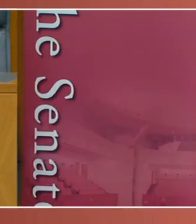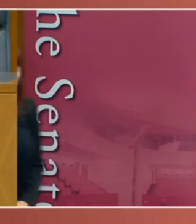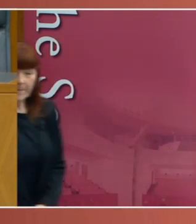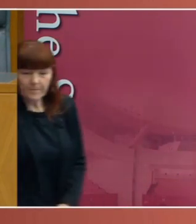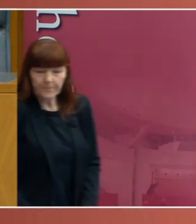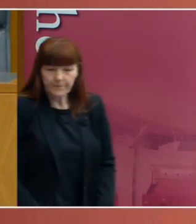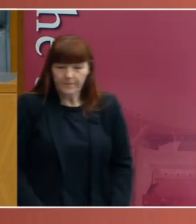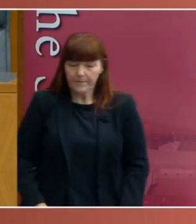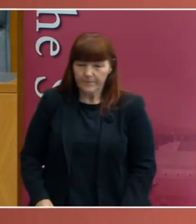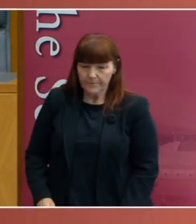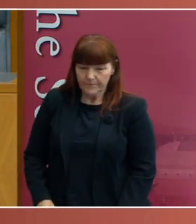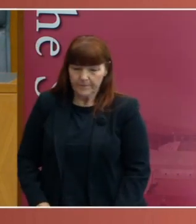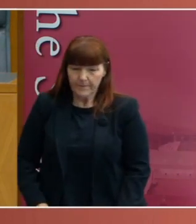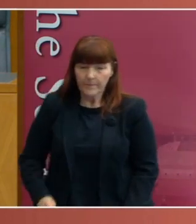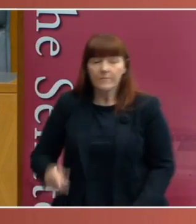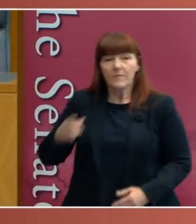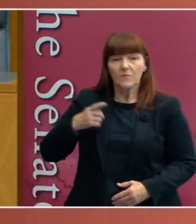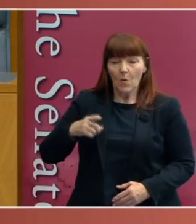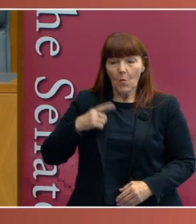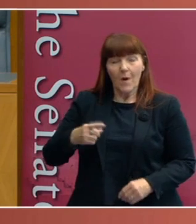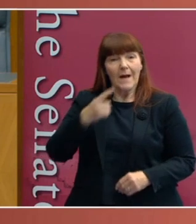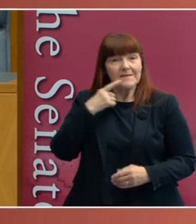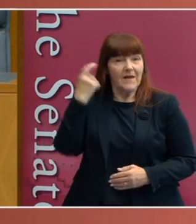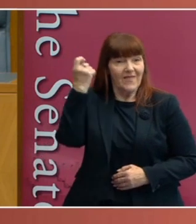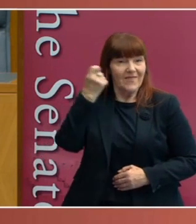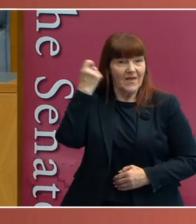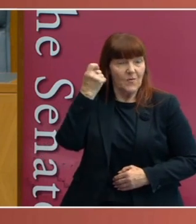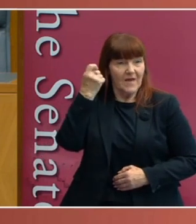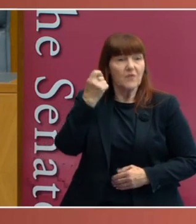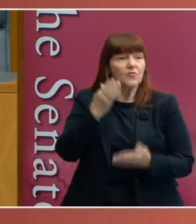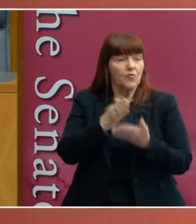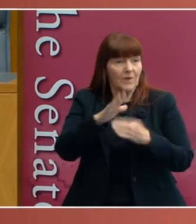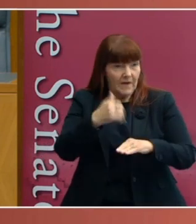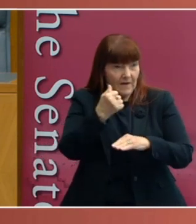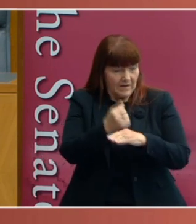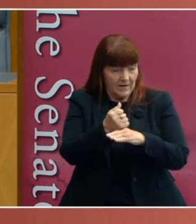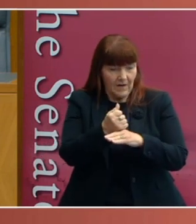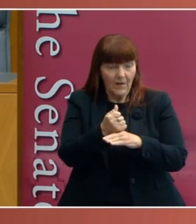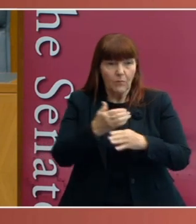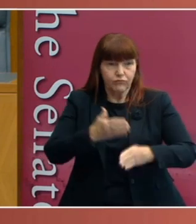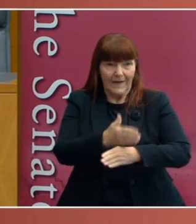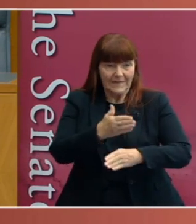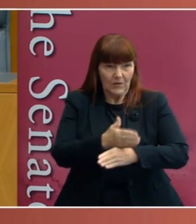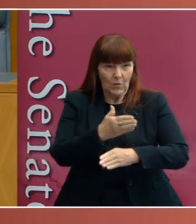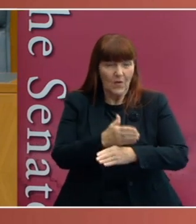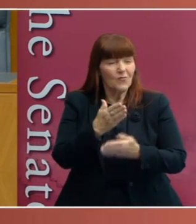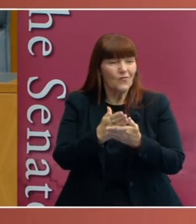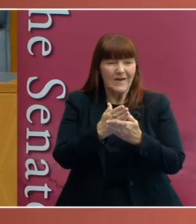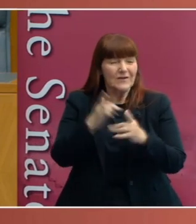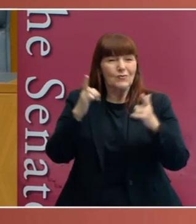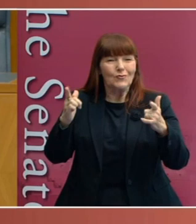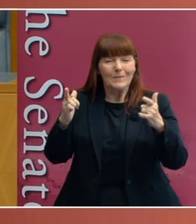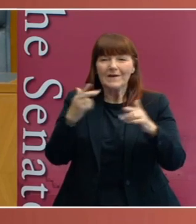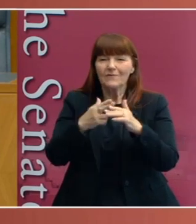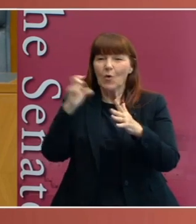the implementation of such a comprehensive Commonwealth law was probably well beyond the capacity of the Commonwealth Government to manage.